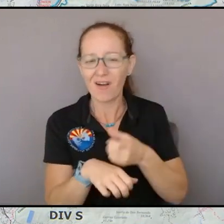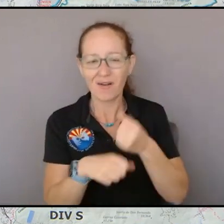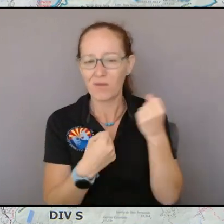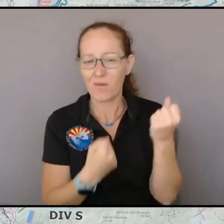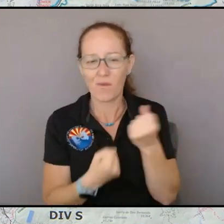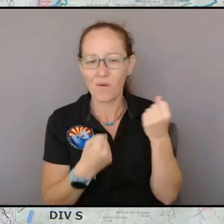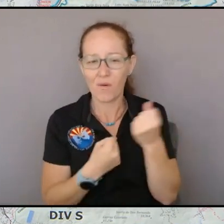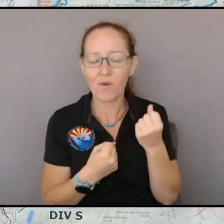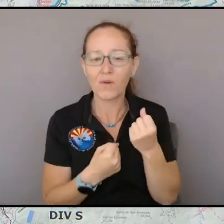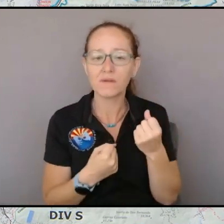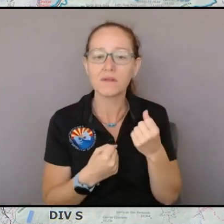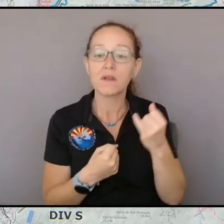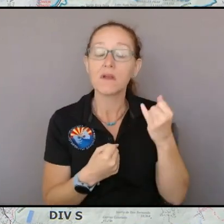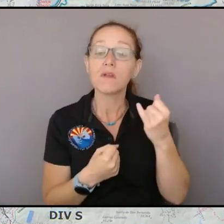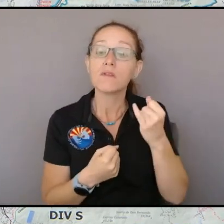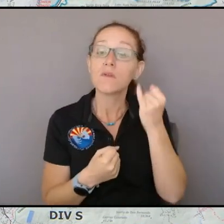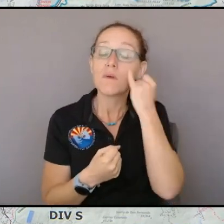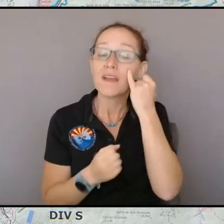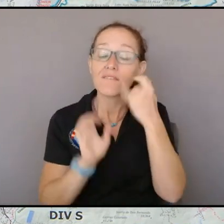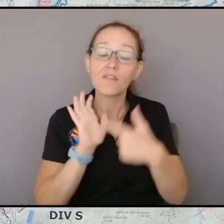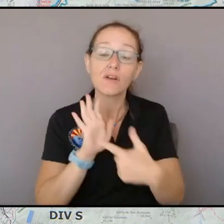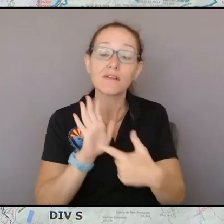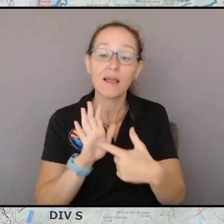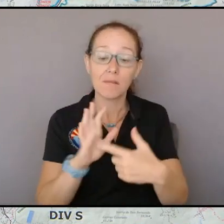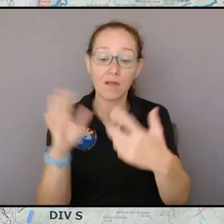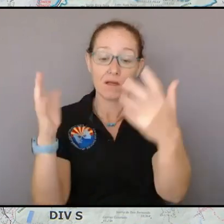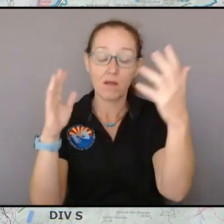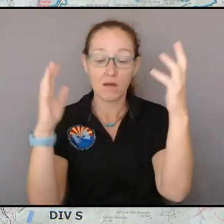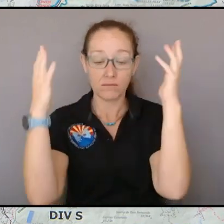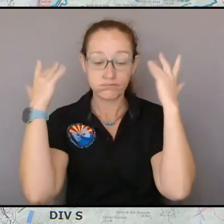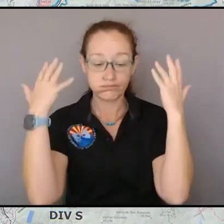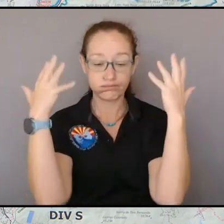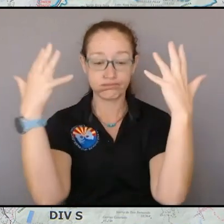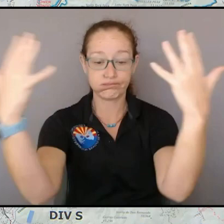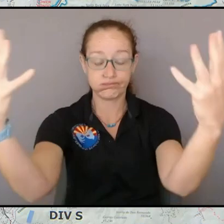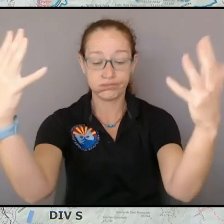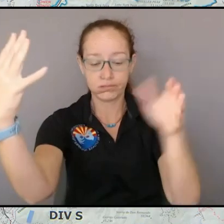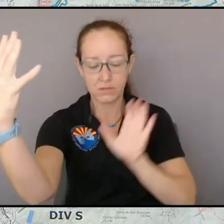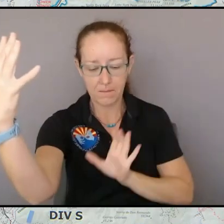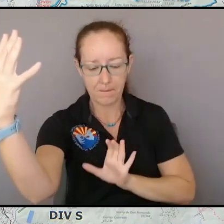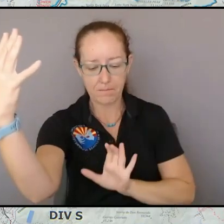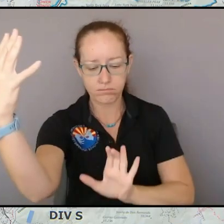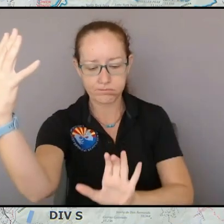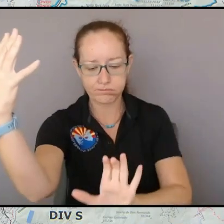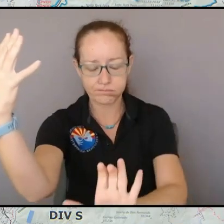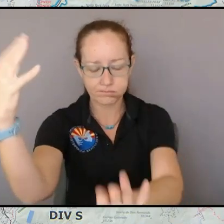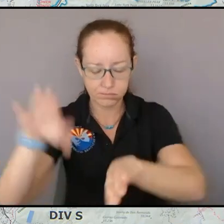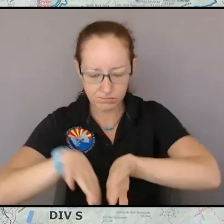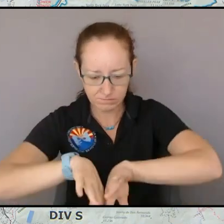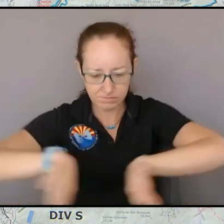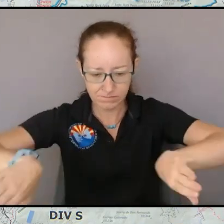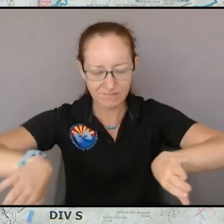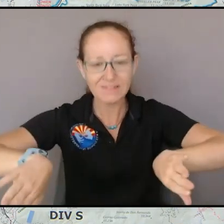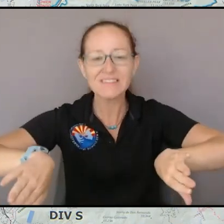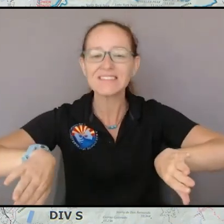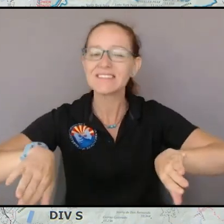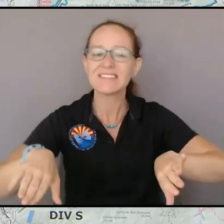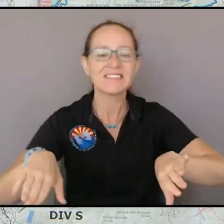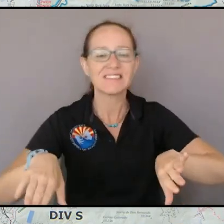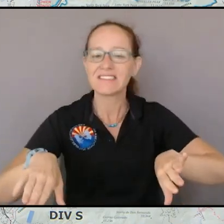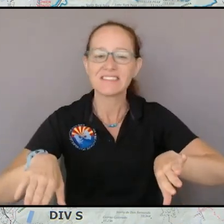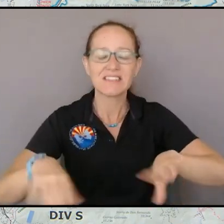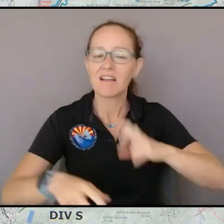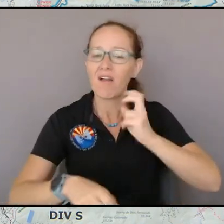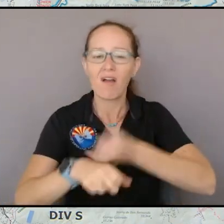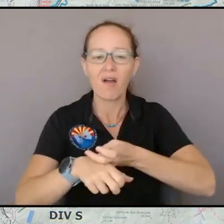and you have timber on both sides of you those are historically very difficult places to hold it because the conditions that cause the fire to